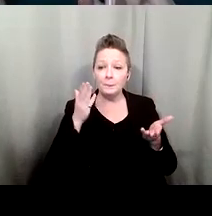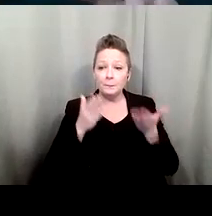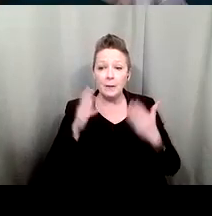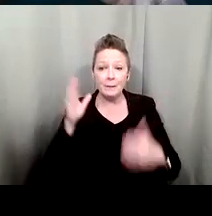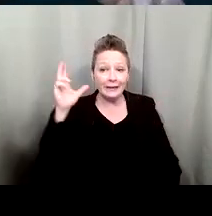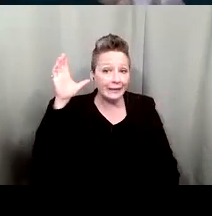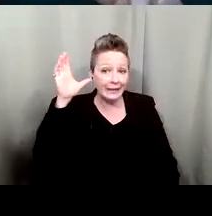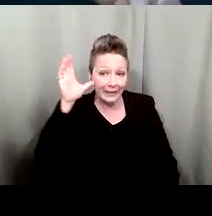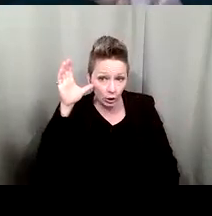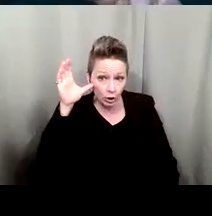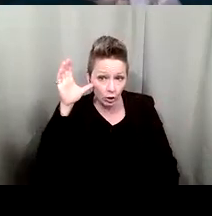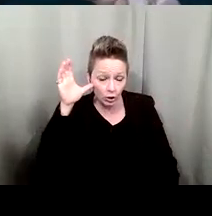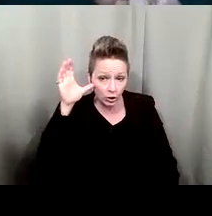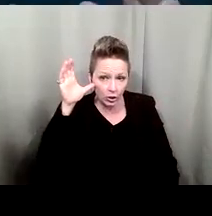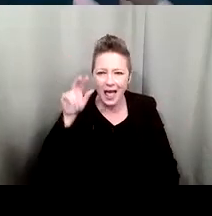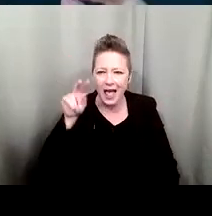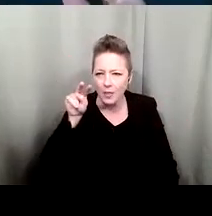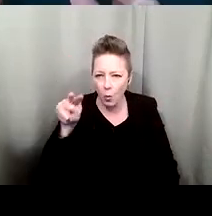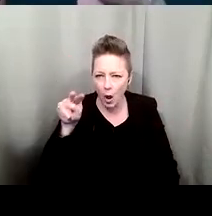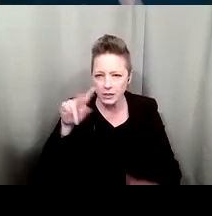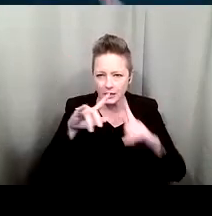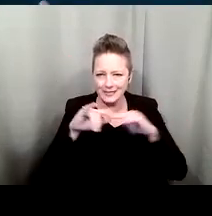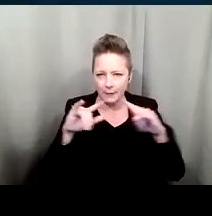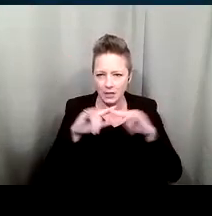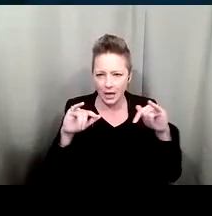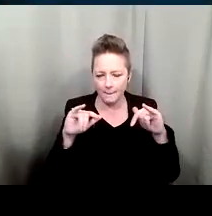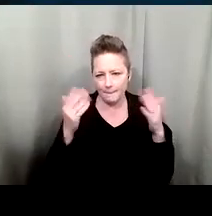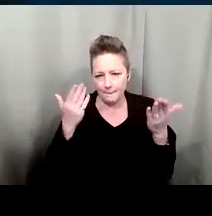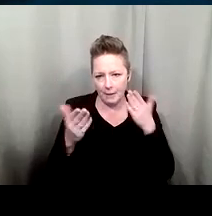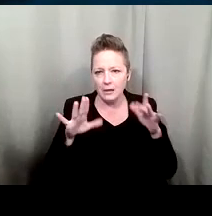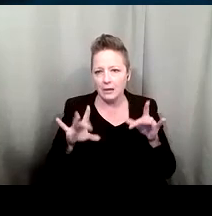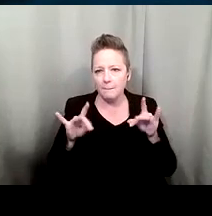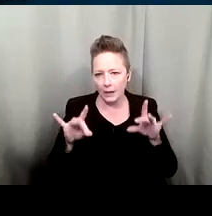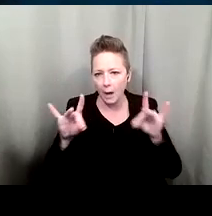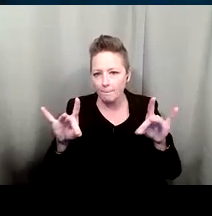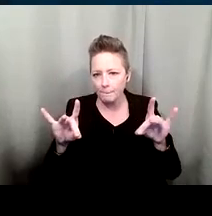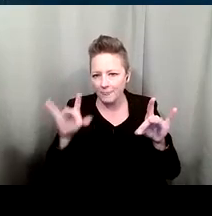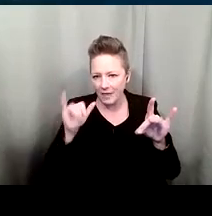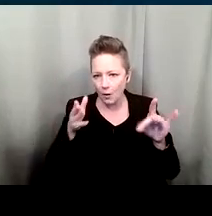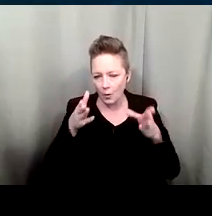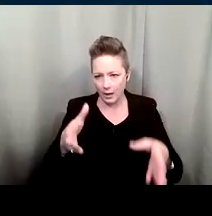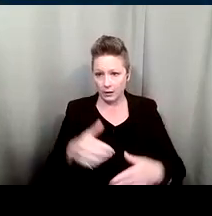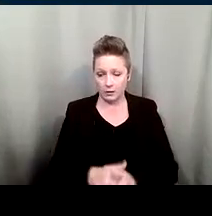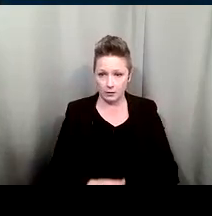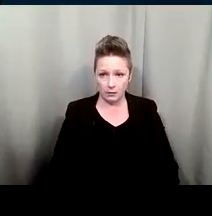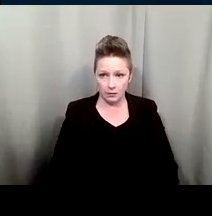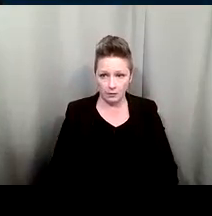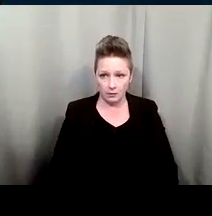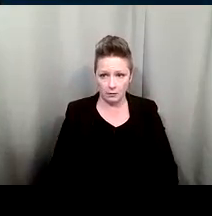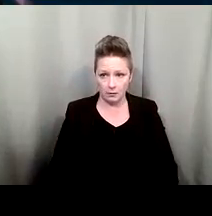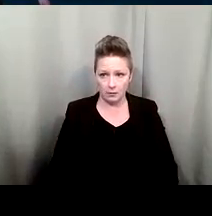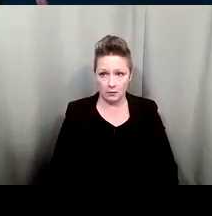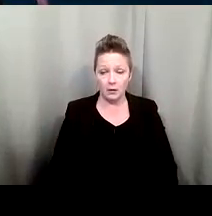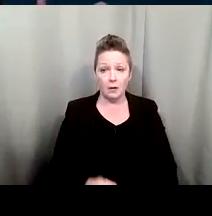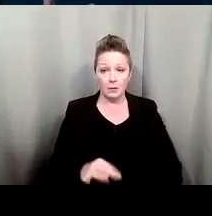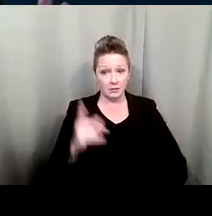hearing and they're watching somebody's lip. They might be able to pick up something that way. But you can take somebody like